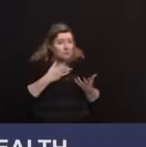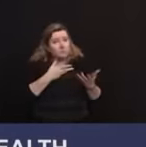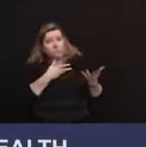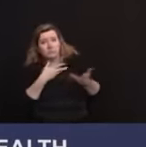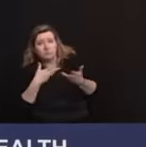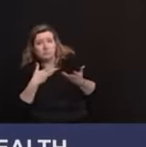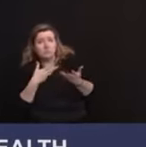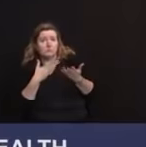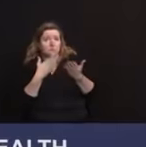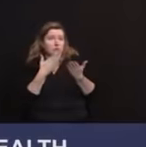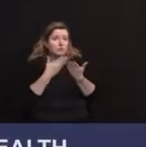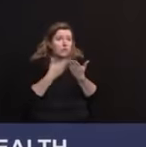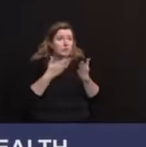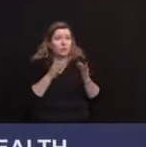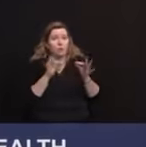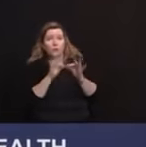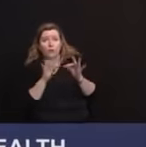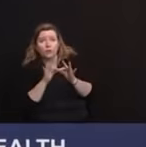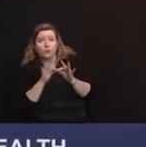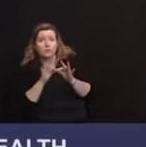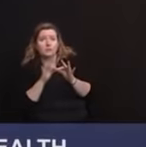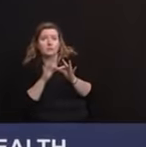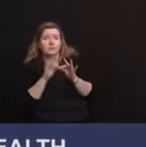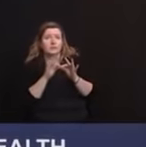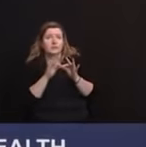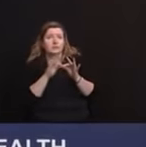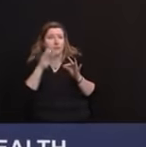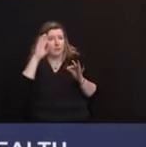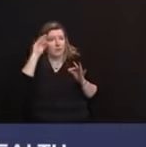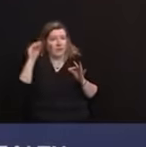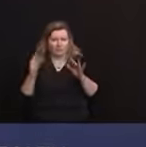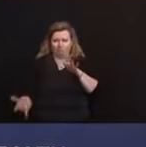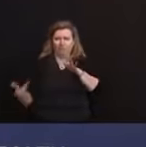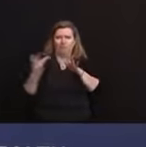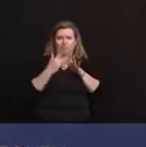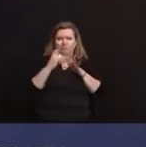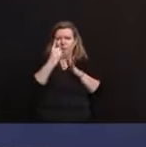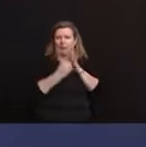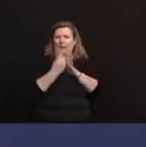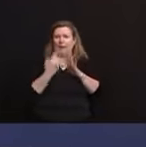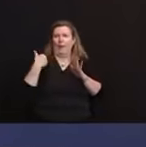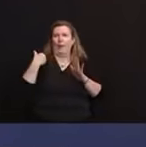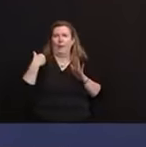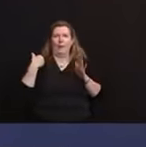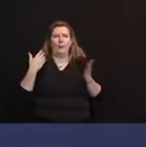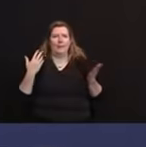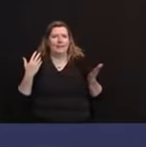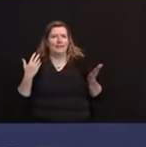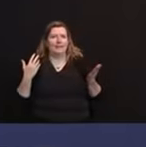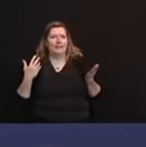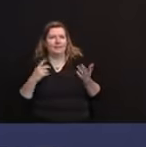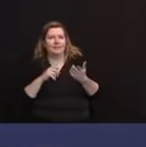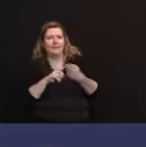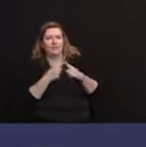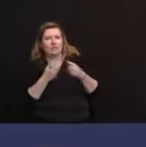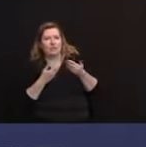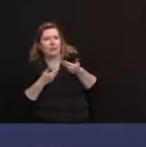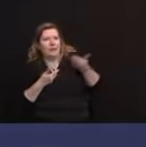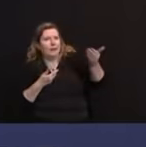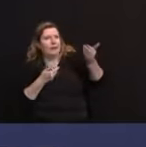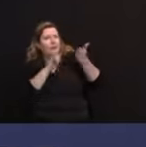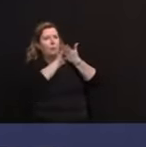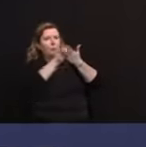they can add. I had one guy reach out to me literally an hour ago, a friend who just got hired by New York to do something. So we